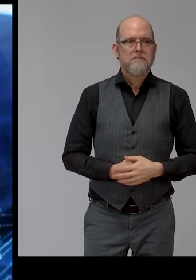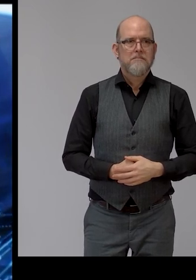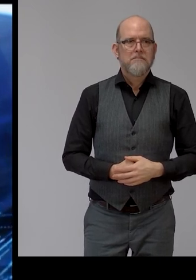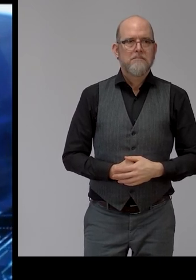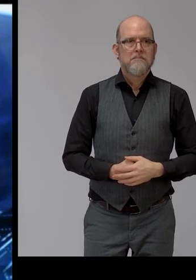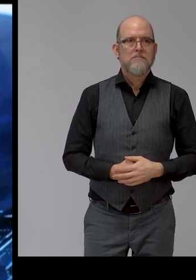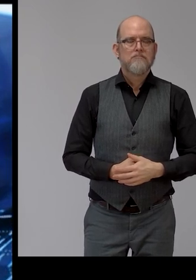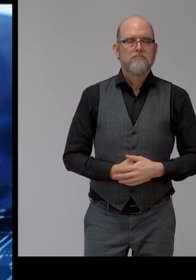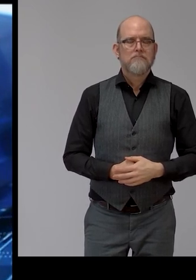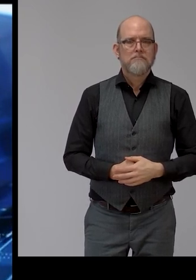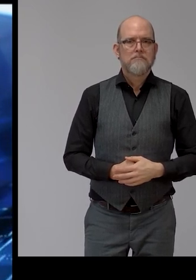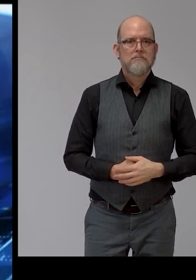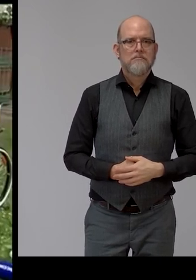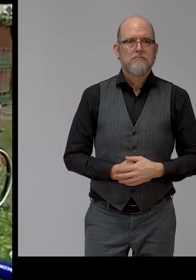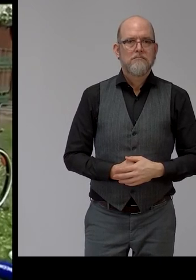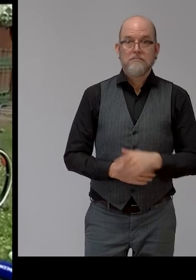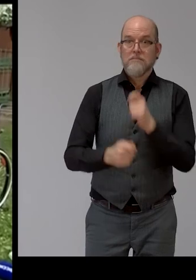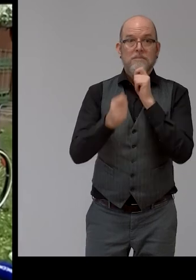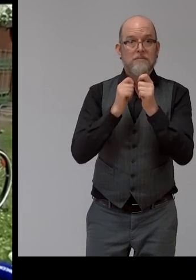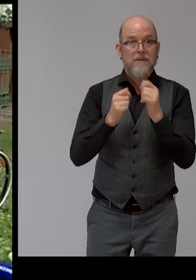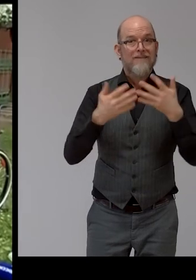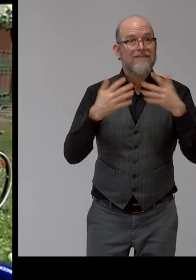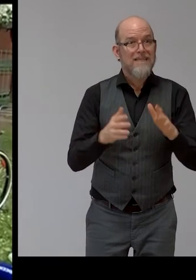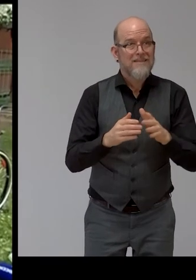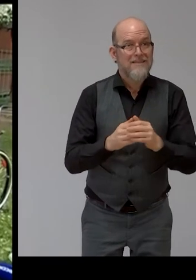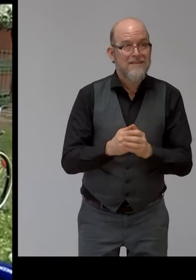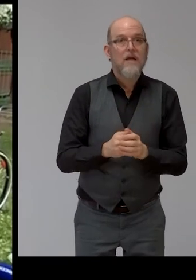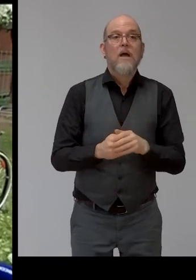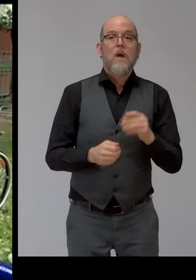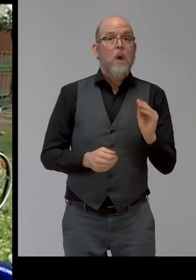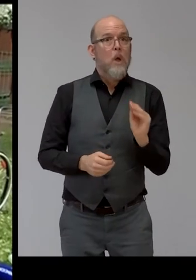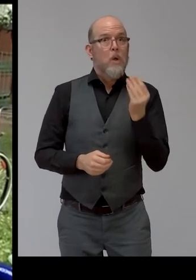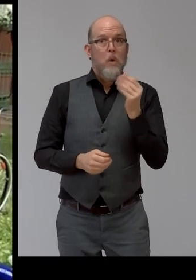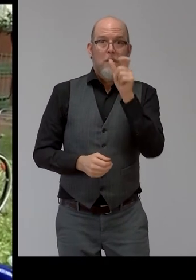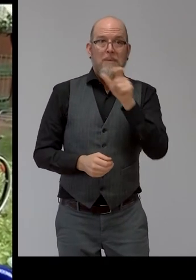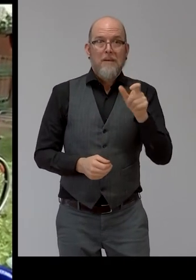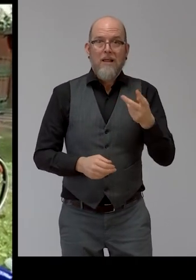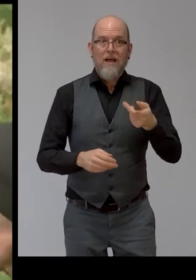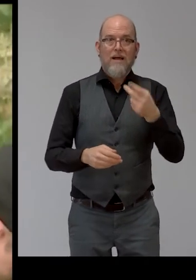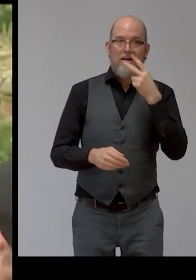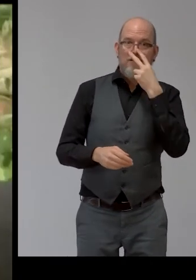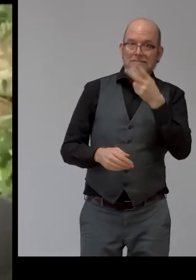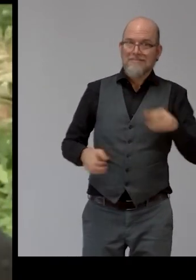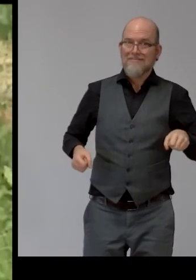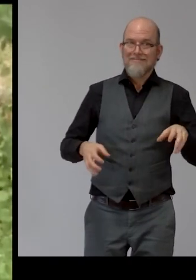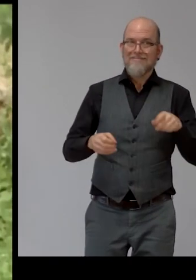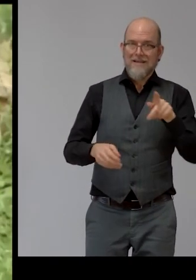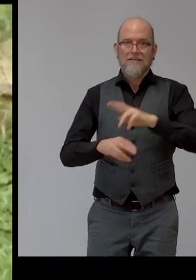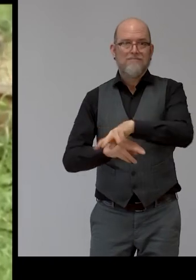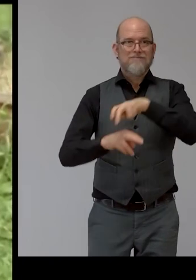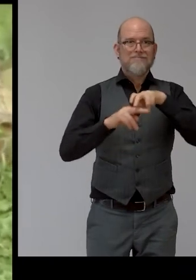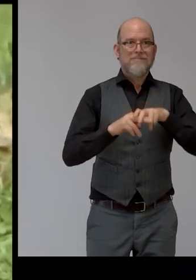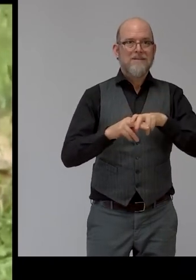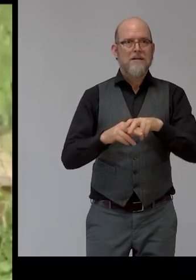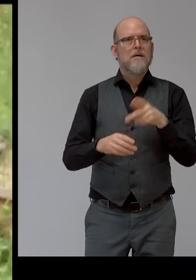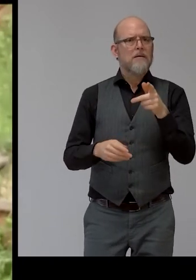After the interview, we will see young people in wheelchairs, all wearing yellow t-shirts, outdoors practicing